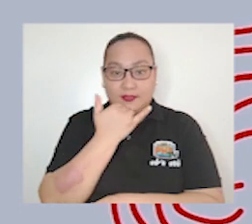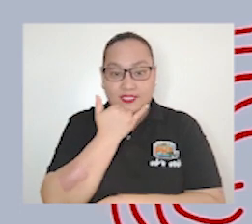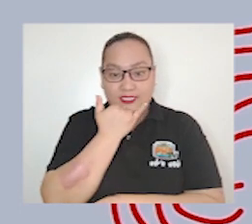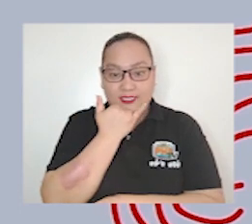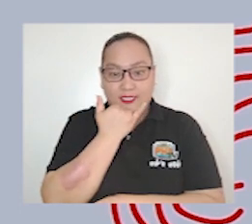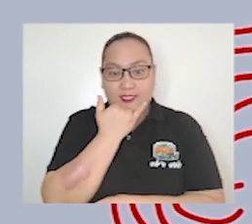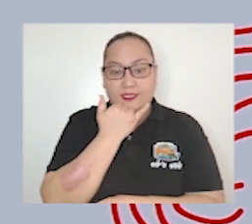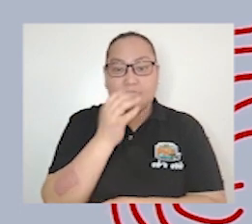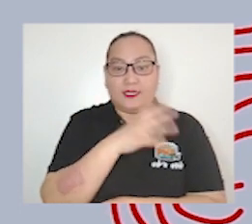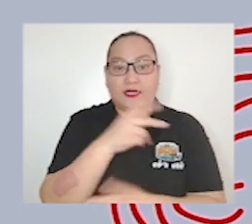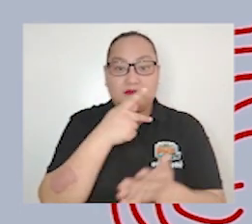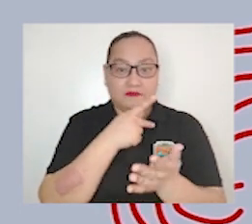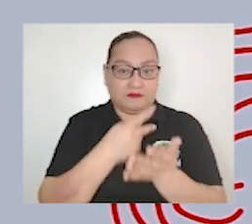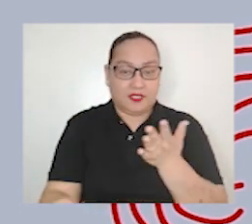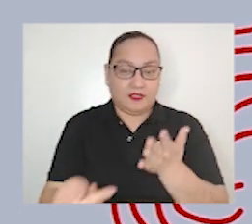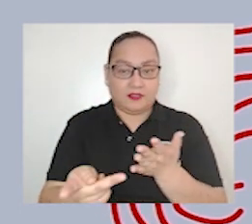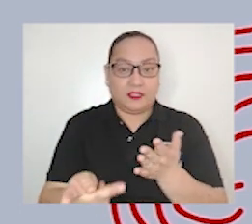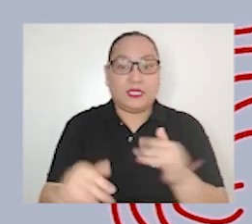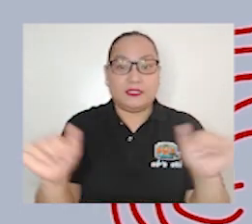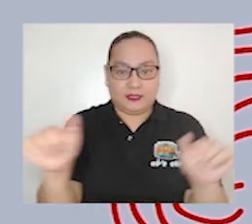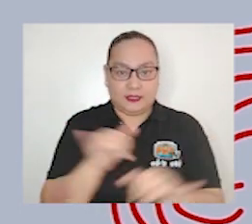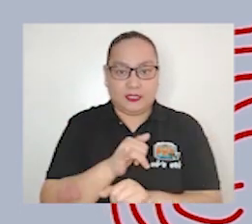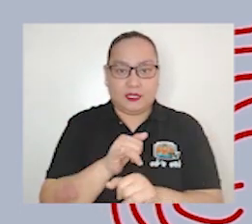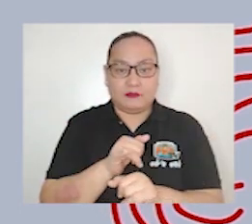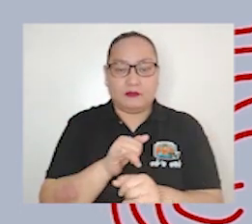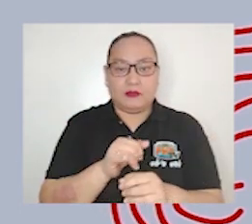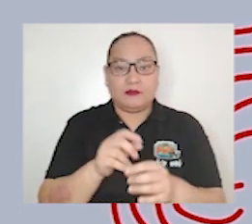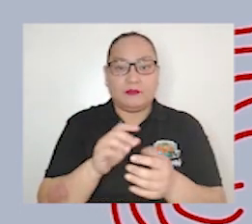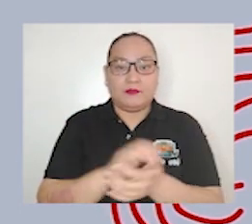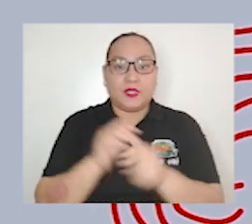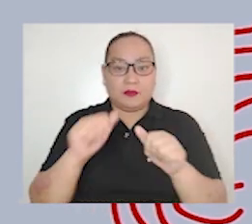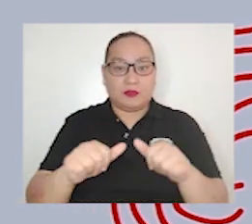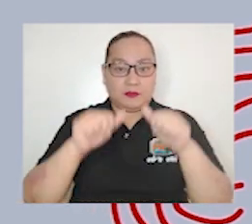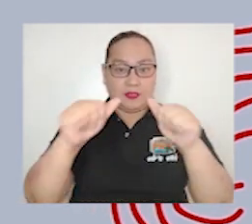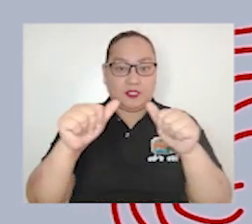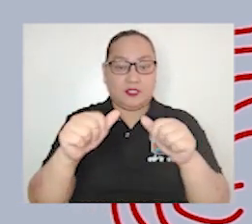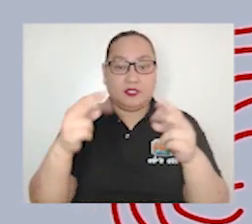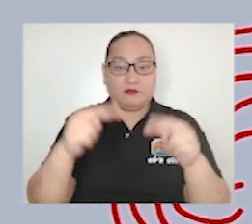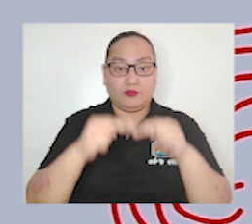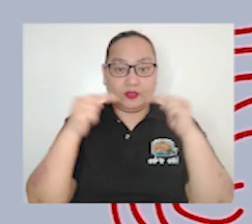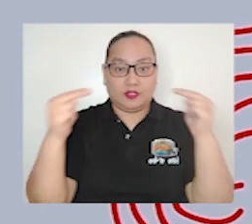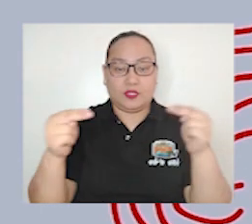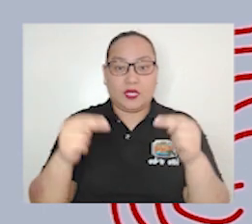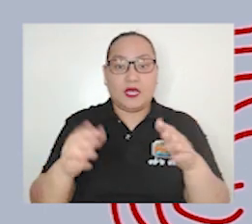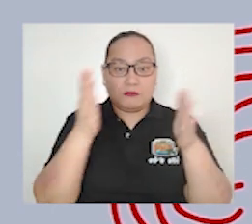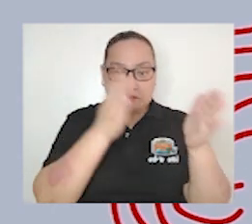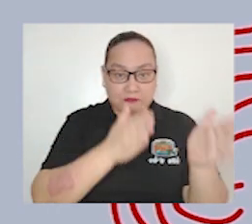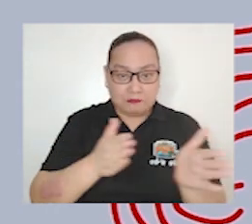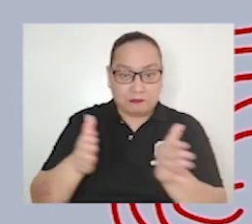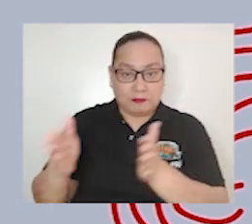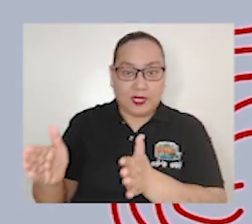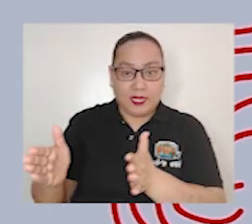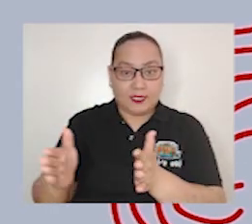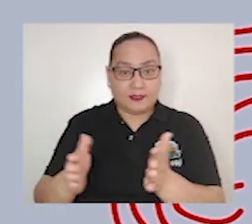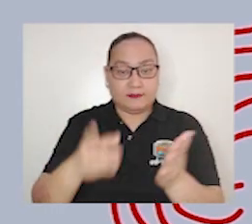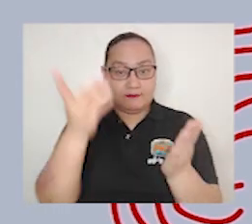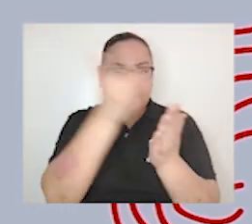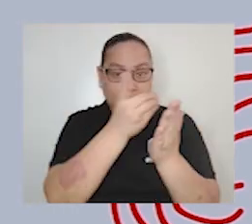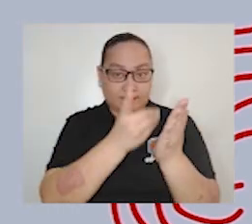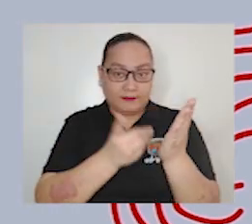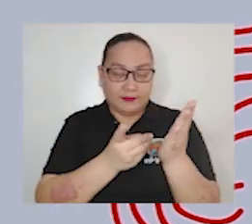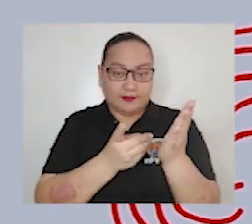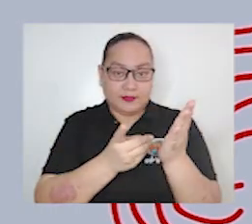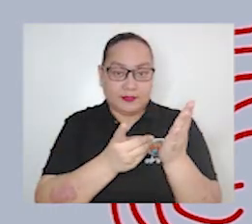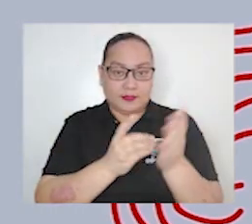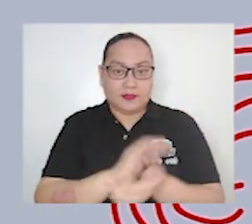publishing a newspaper or a magazine There's a need to plan the layout and design